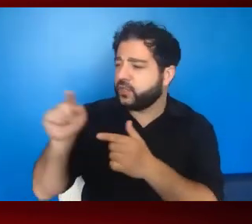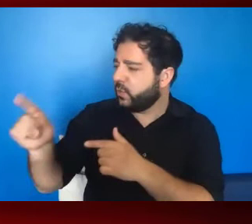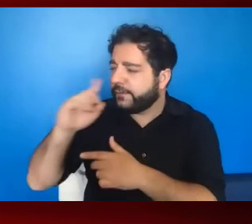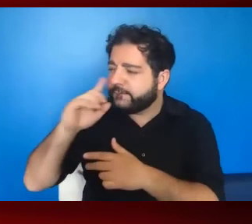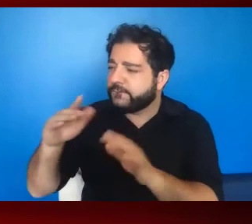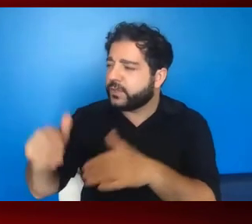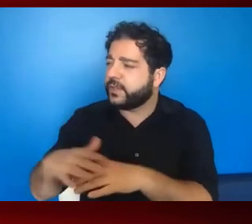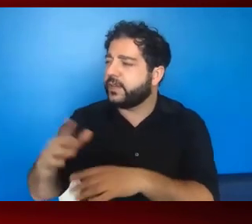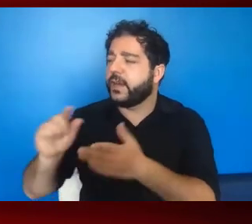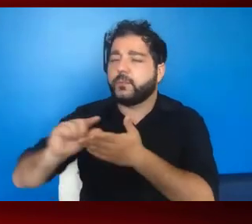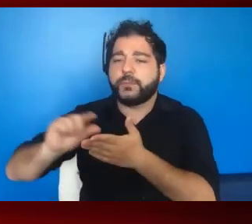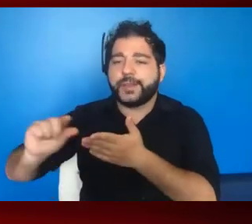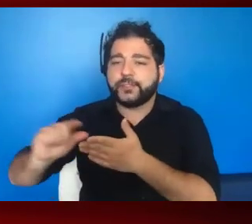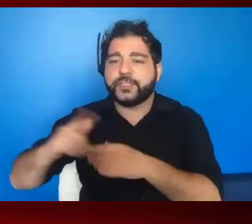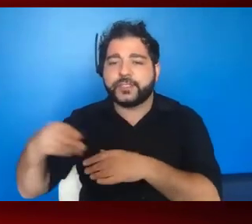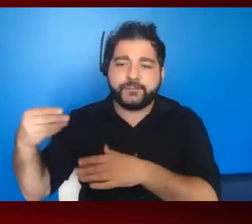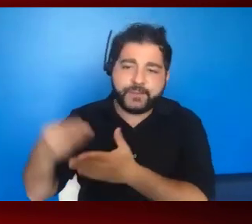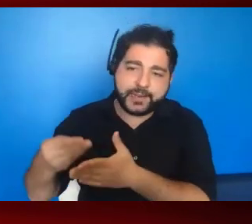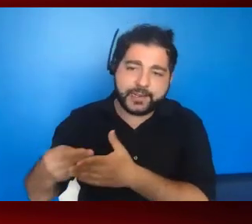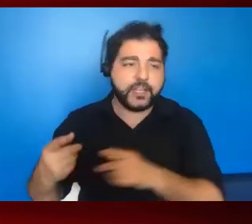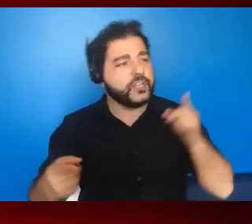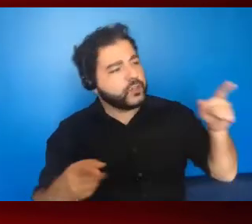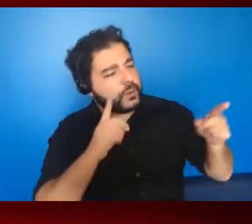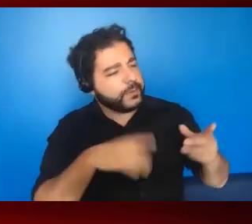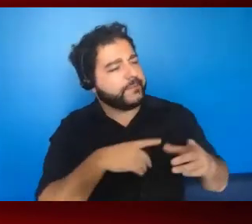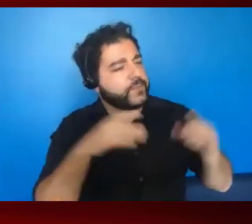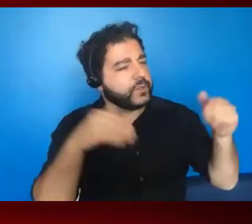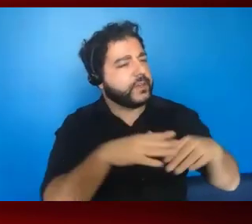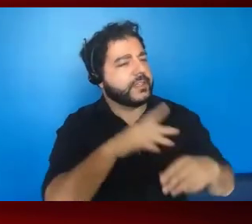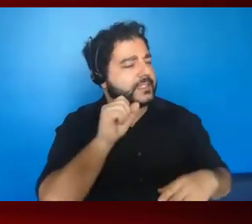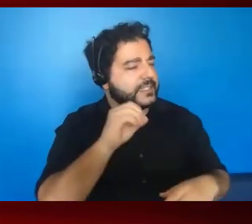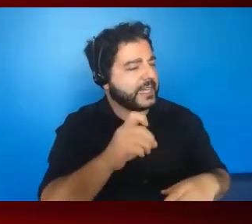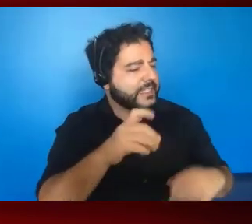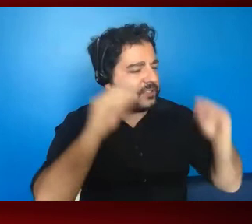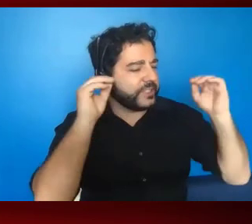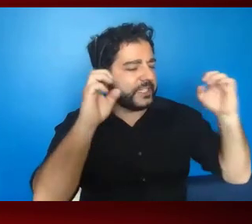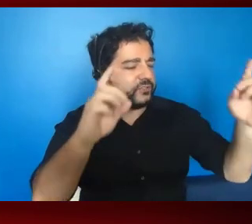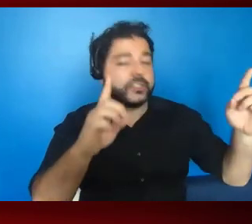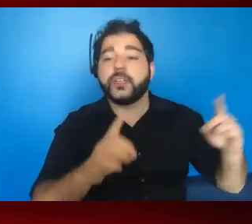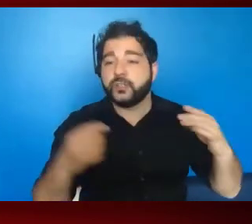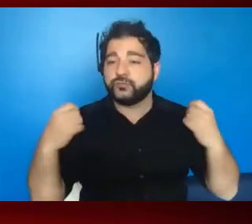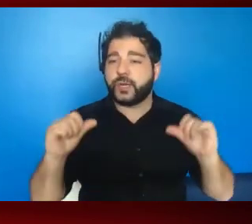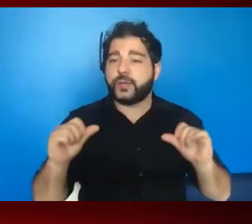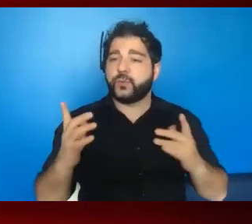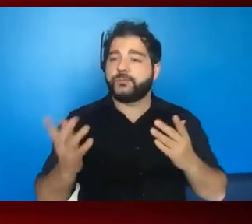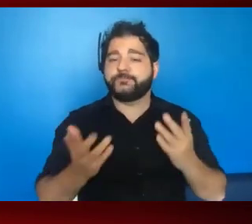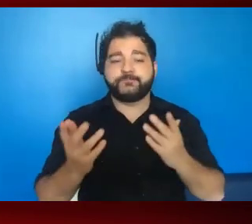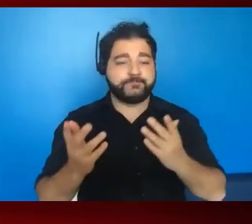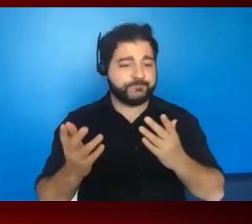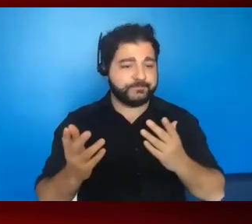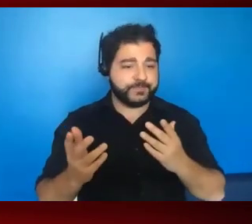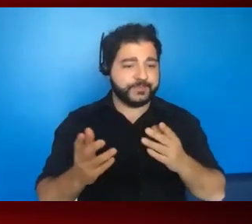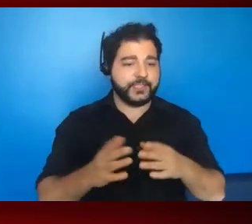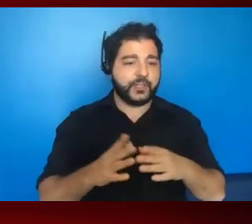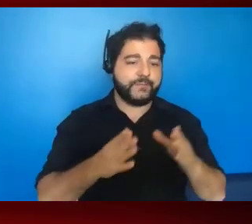on appropriations and funding, you're going to focus on sex education. So try to just, you know, kind of kind of stay in your